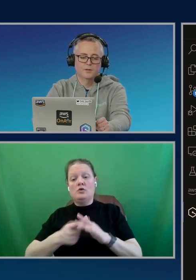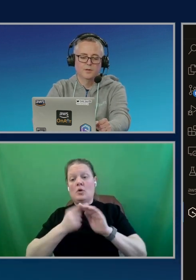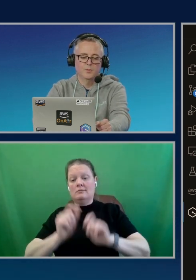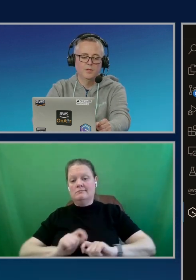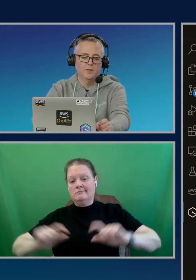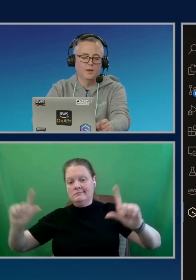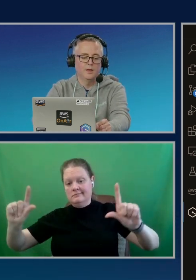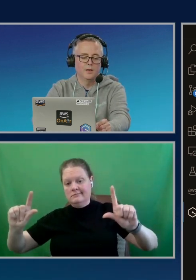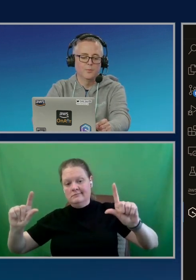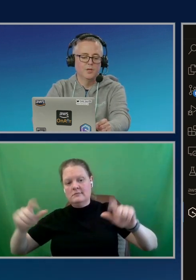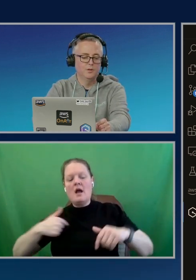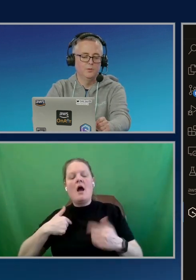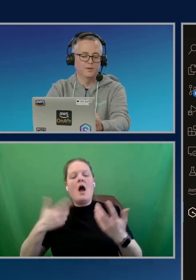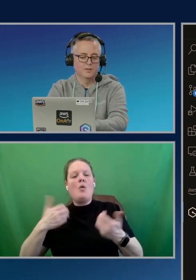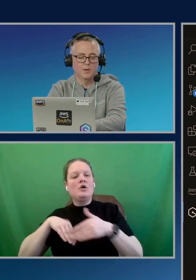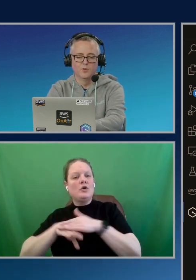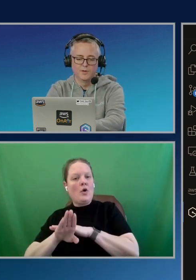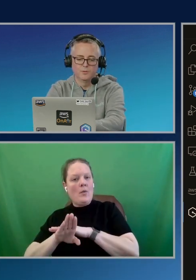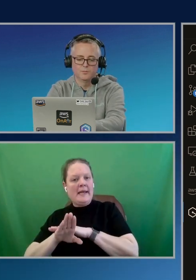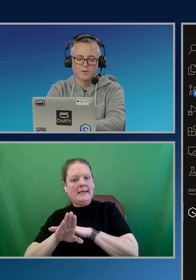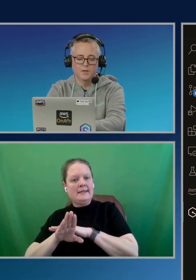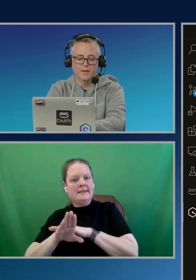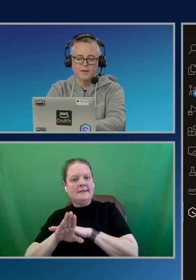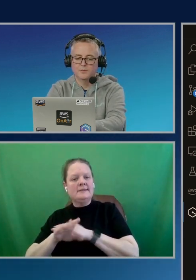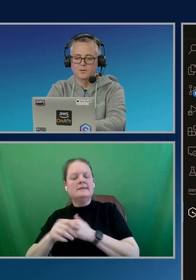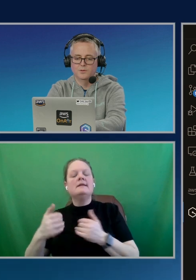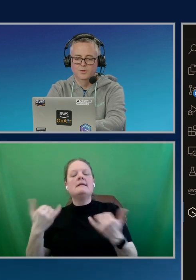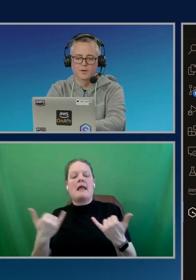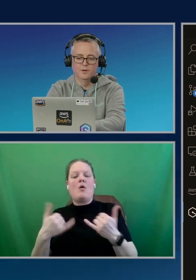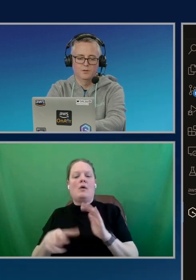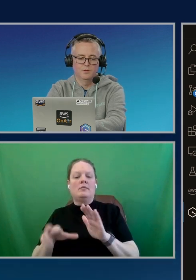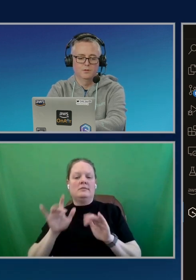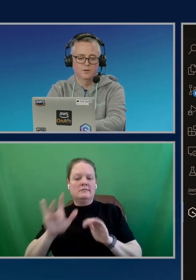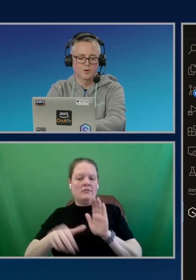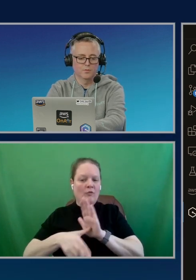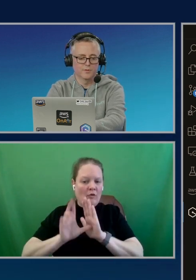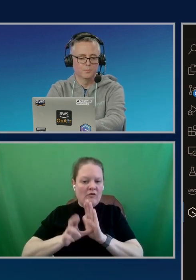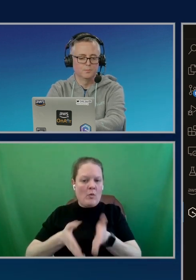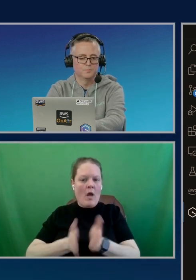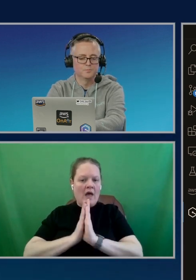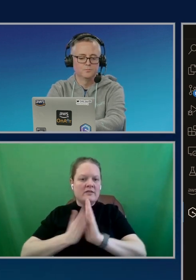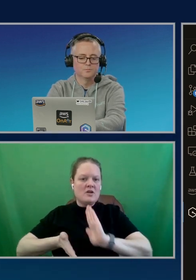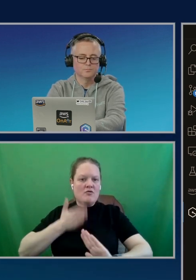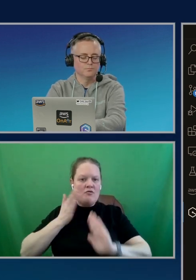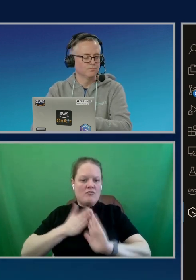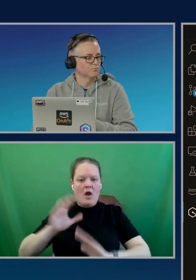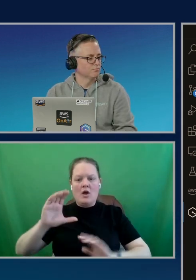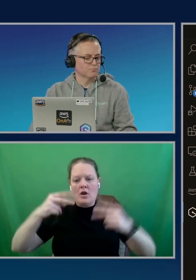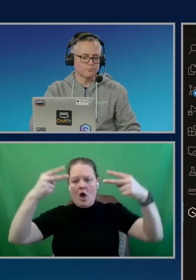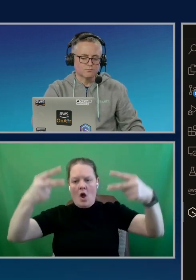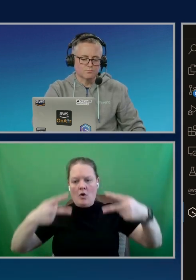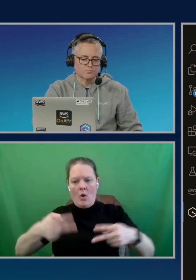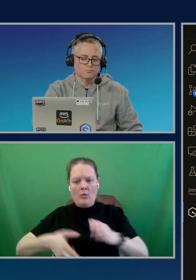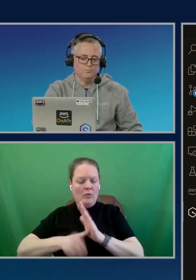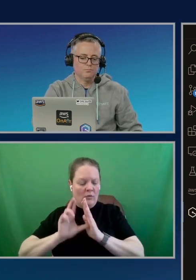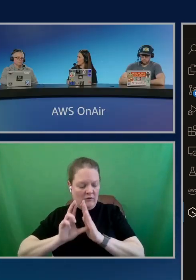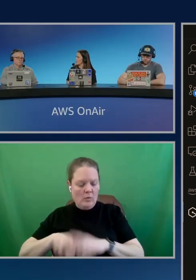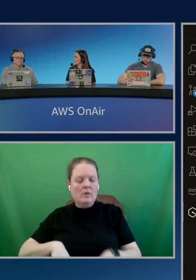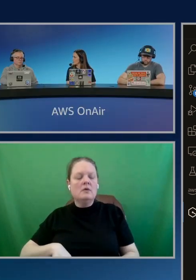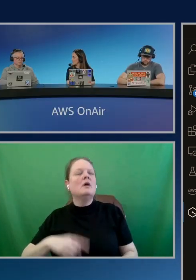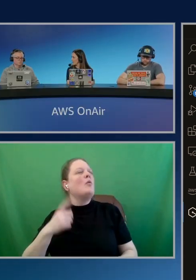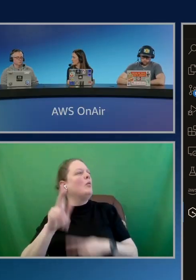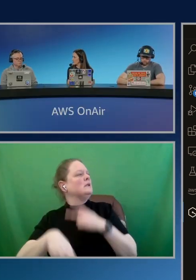would like to come in and I'm going to do this time review and ask it to run a code review. And what type of issues can